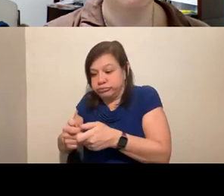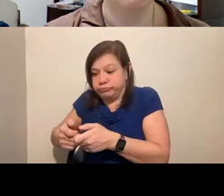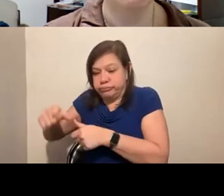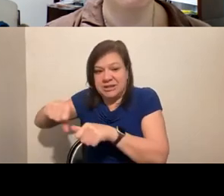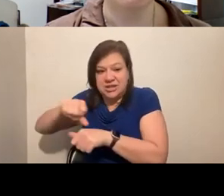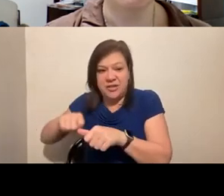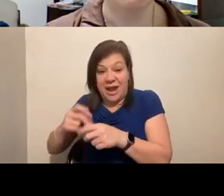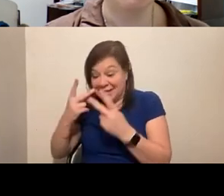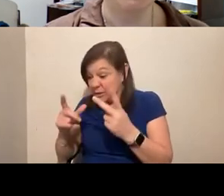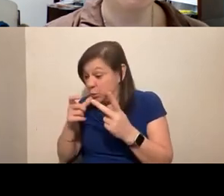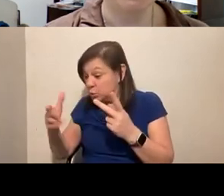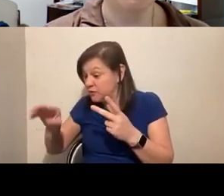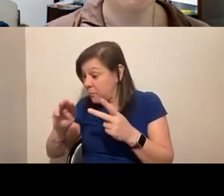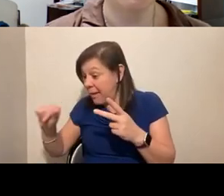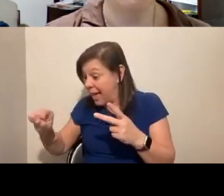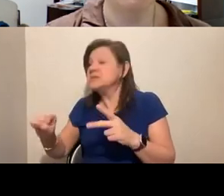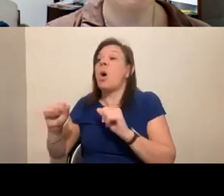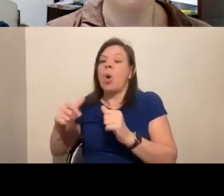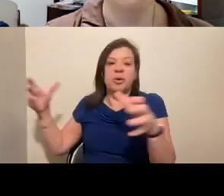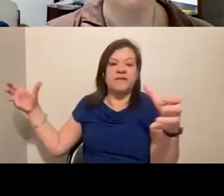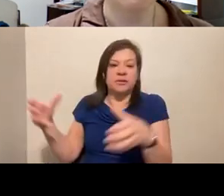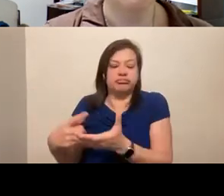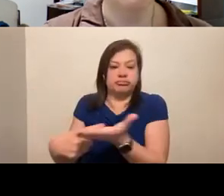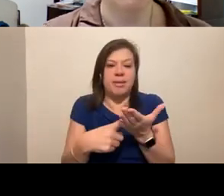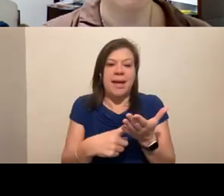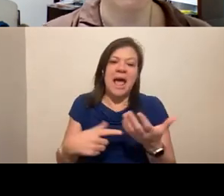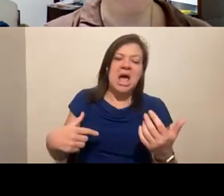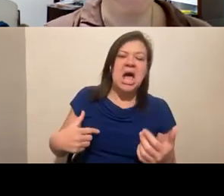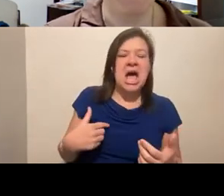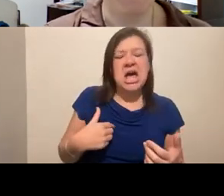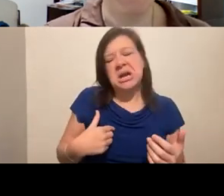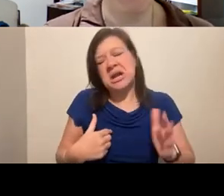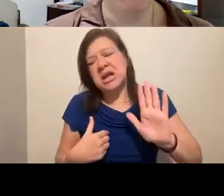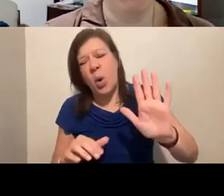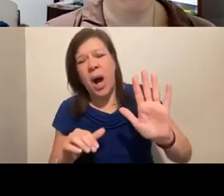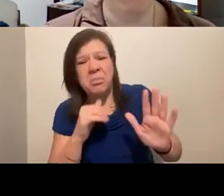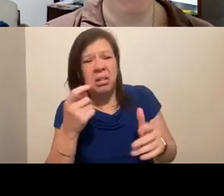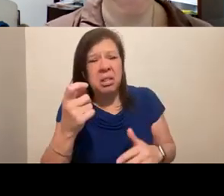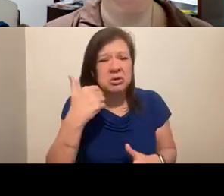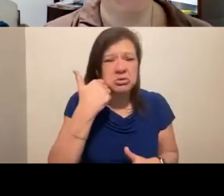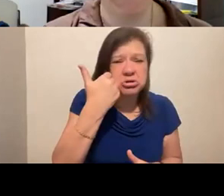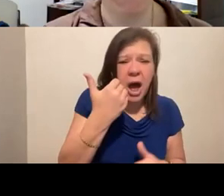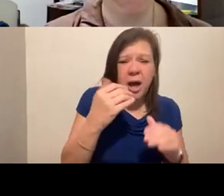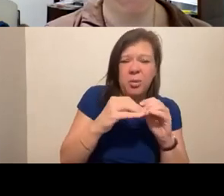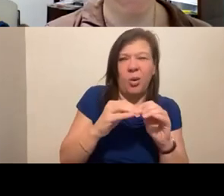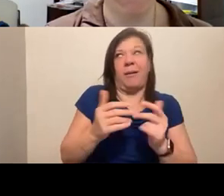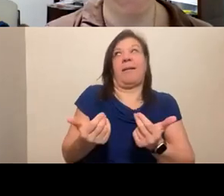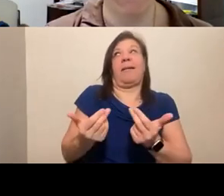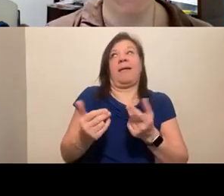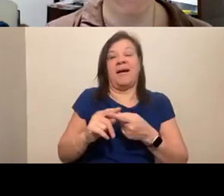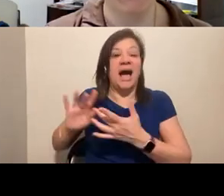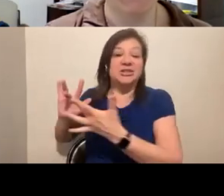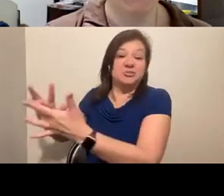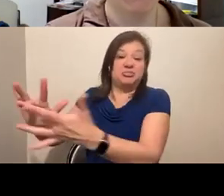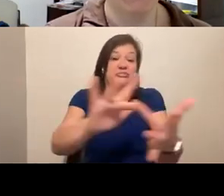could see who else was there. And, you know, not being as shy as perhaps I pretend to be, I just reached out, you know, to